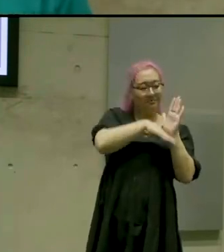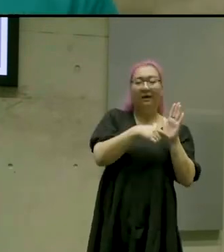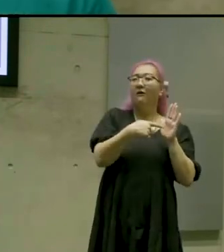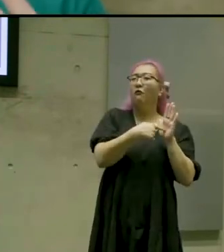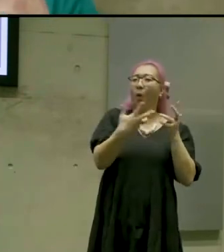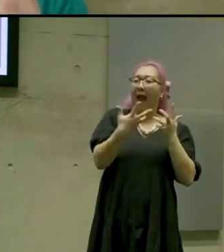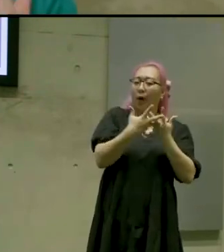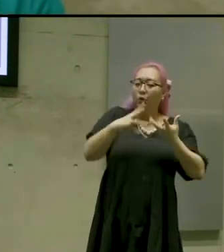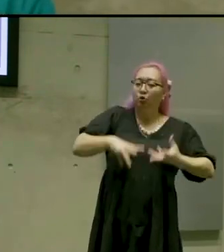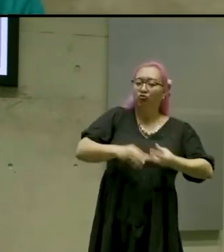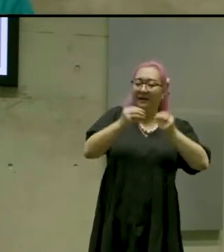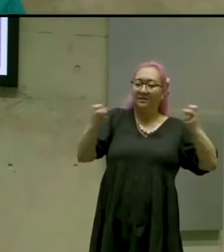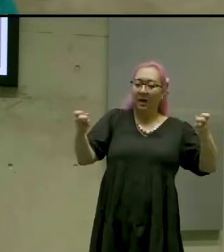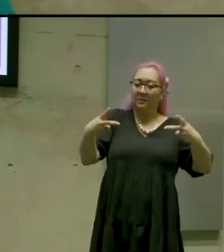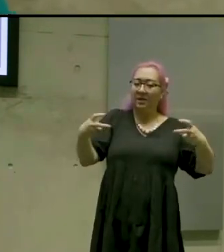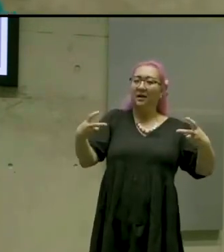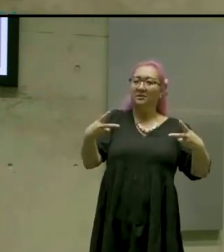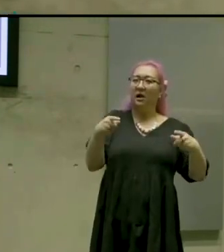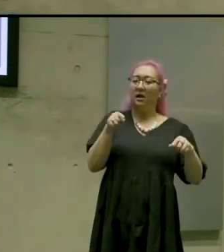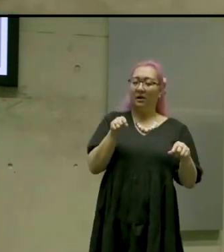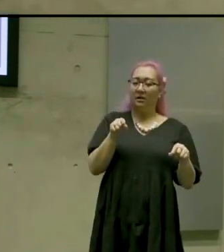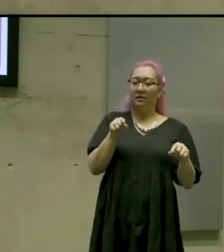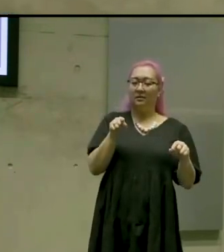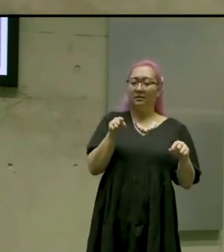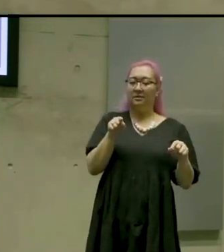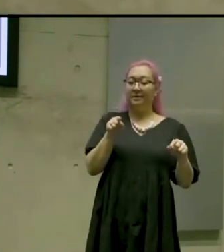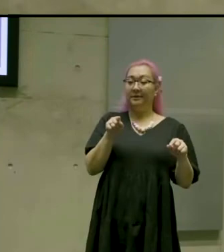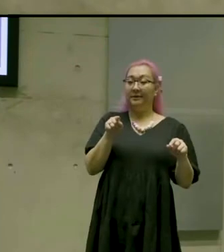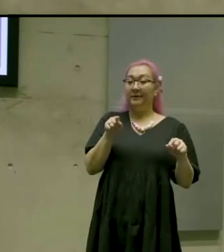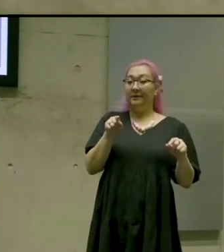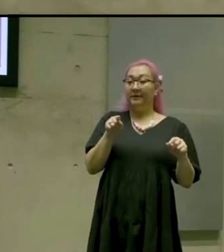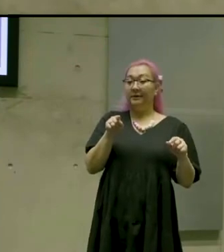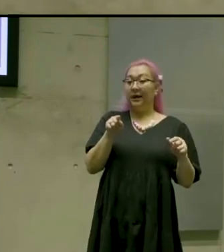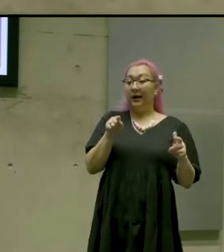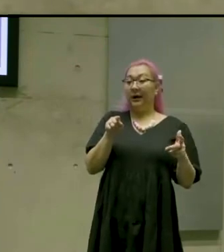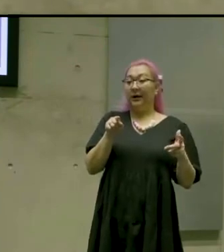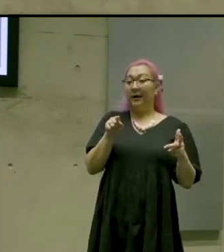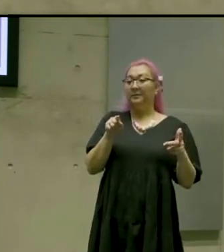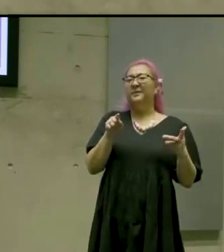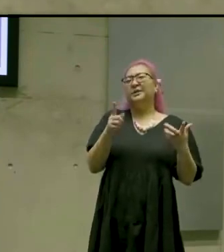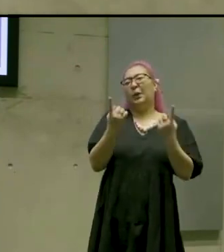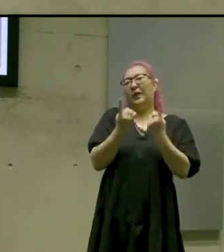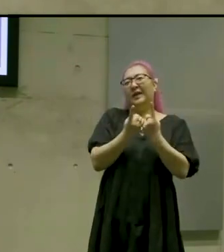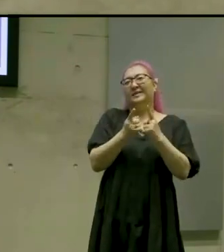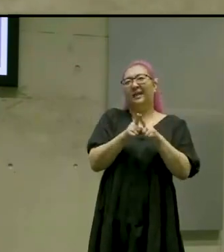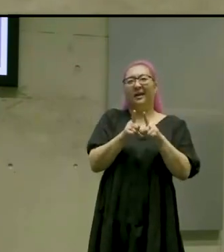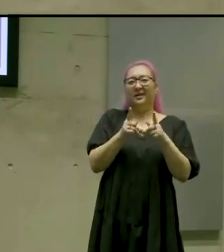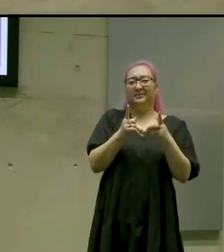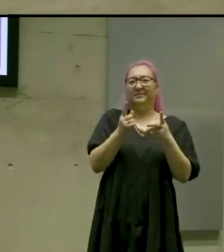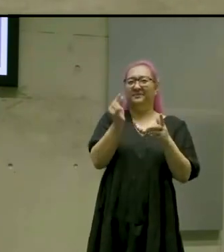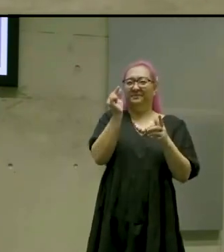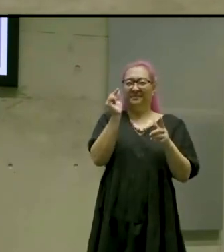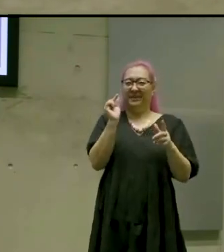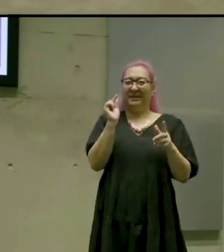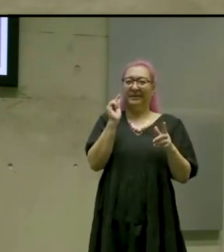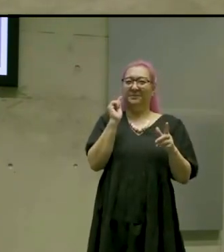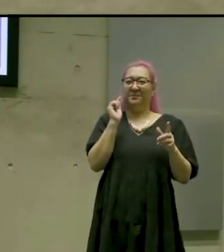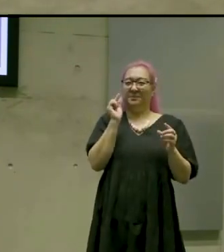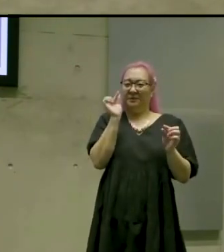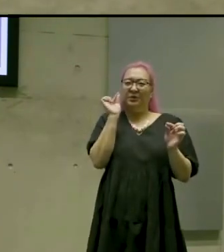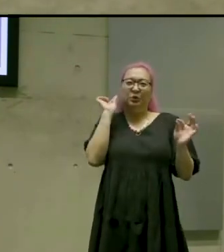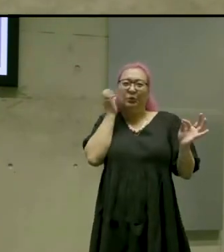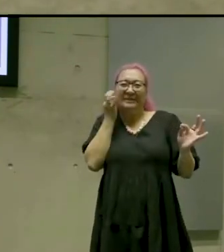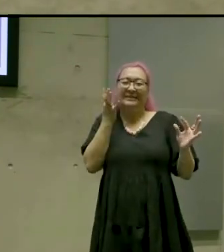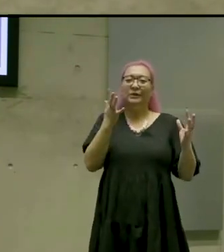audio captions sort of different sort of squeaks and coughs and laughter and just all those kind of things so really it's